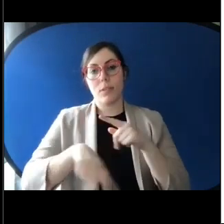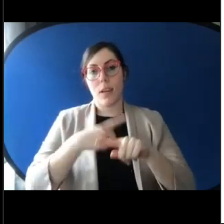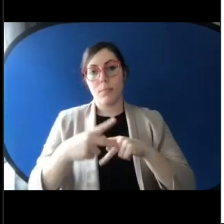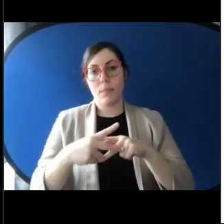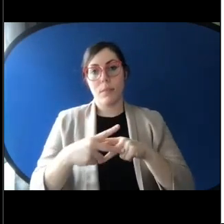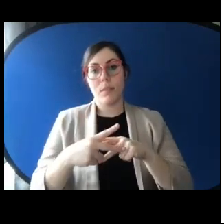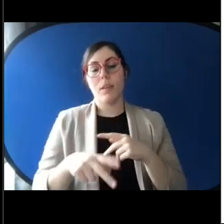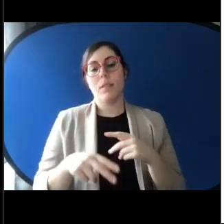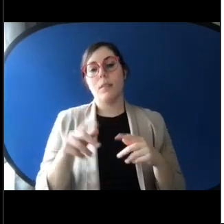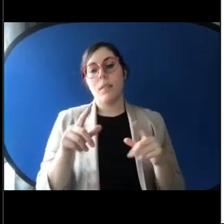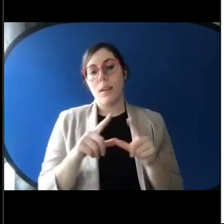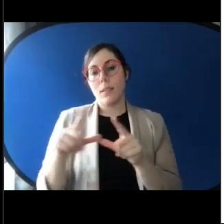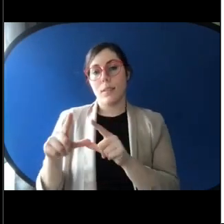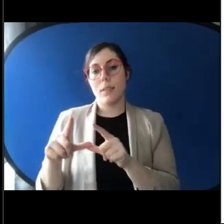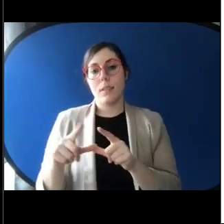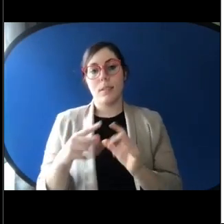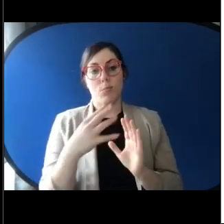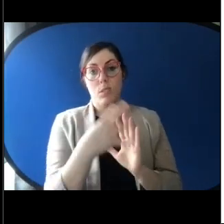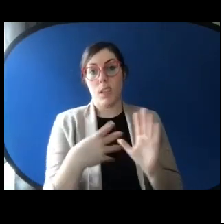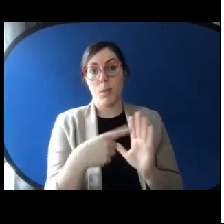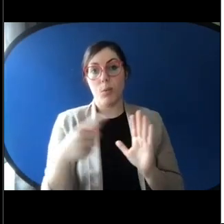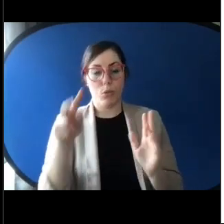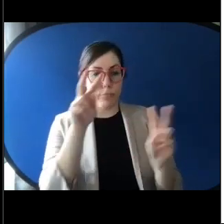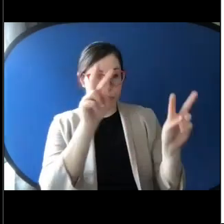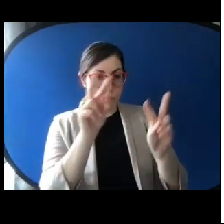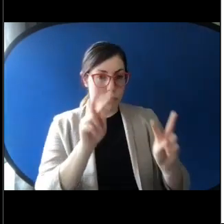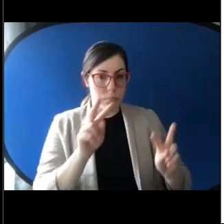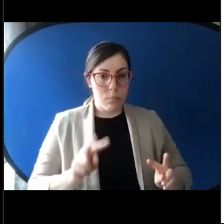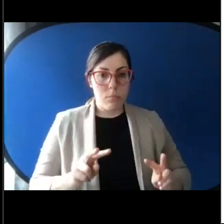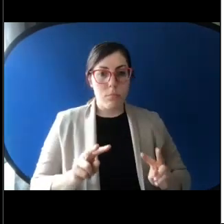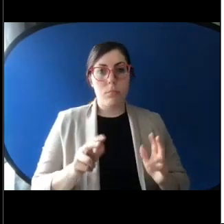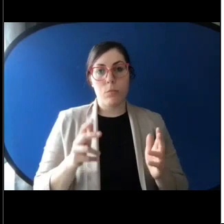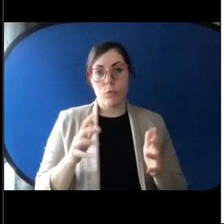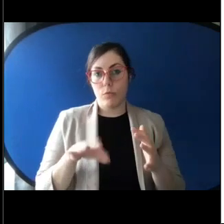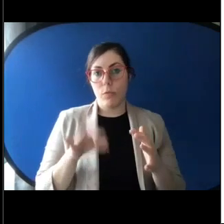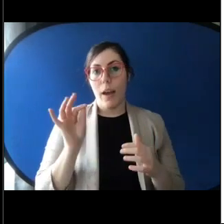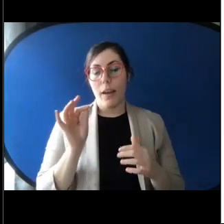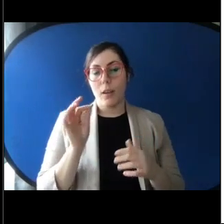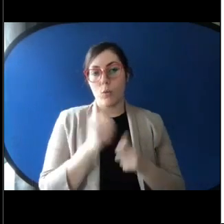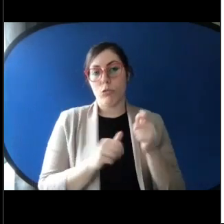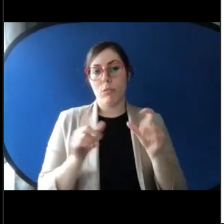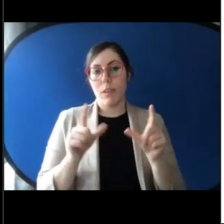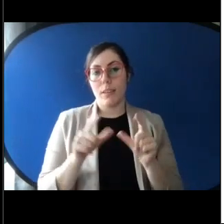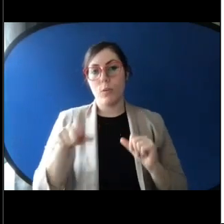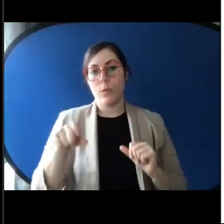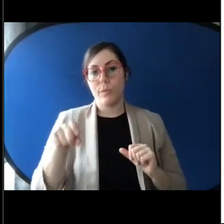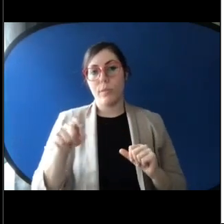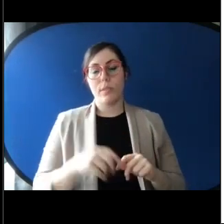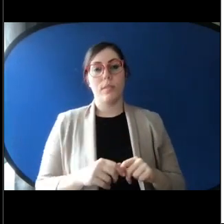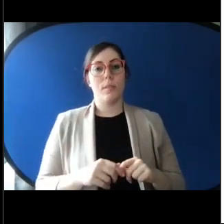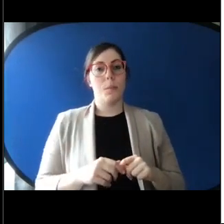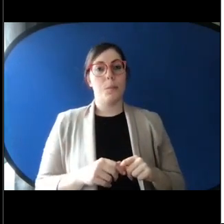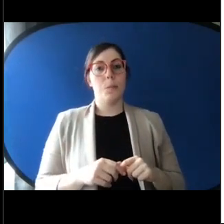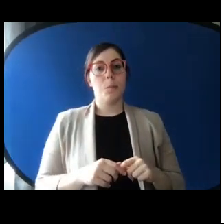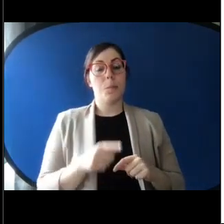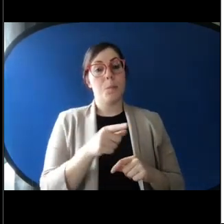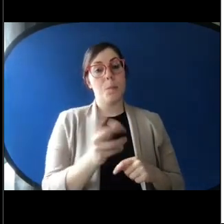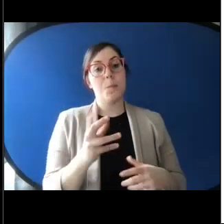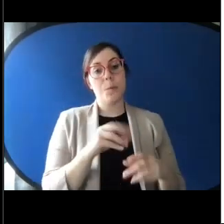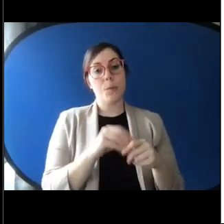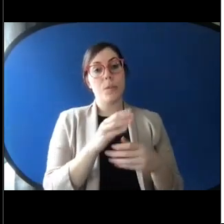has an identifier that you can use to just say with a few characters, I actually need this license. And it has some general